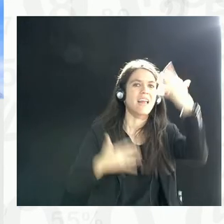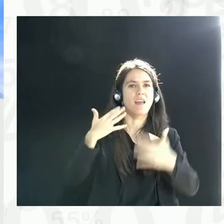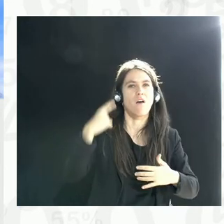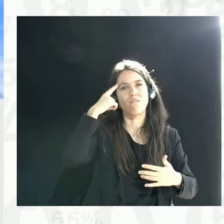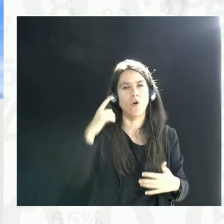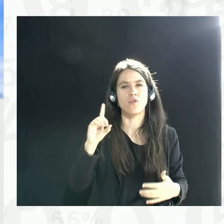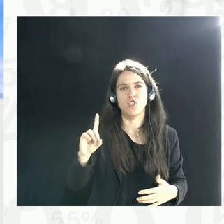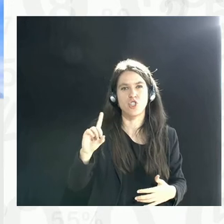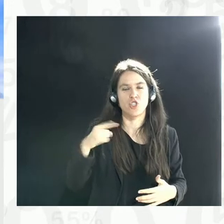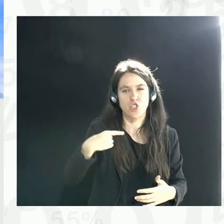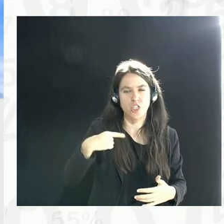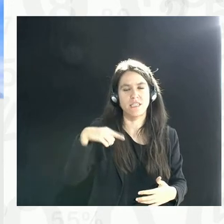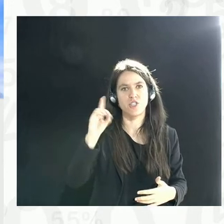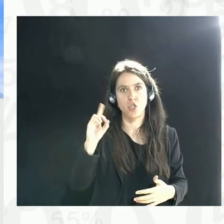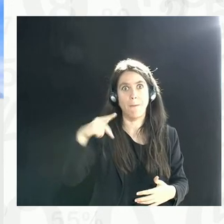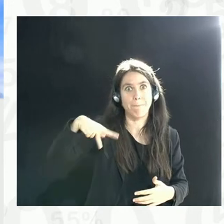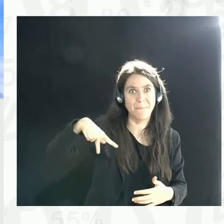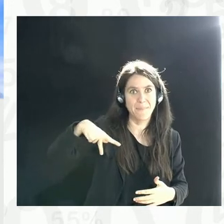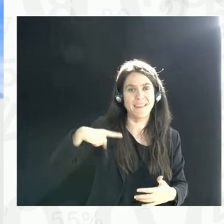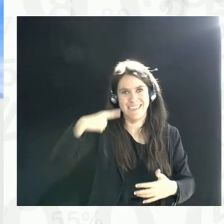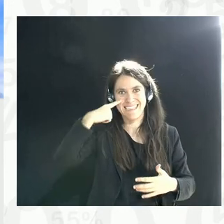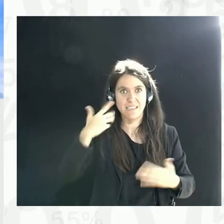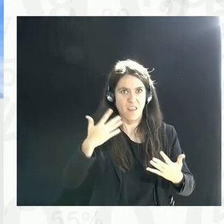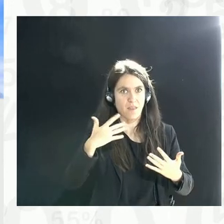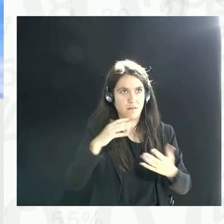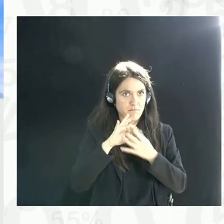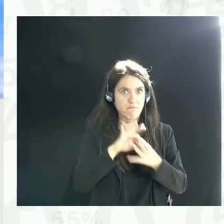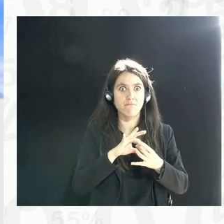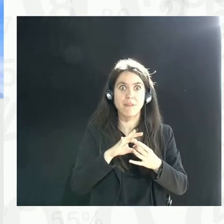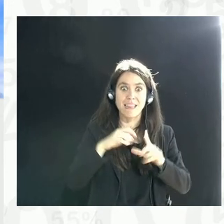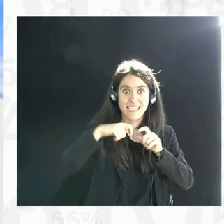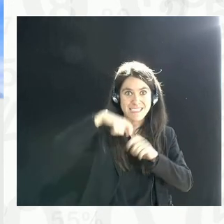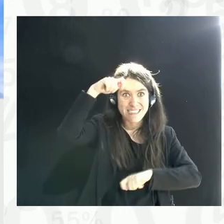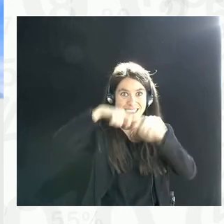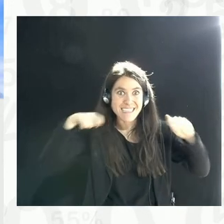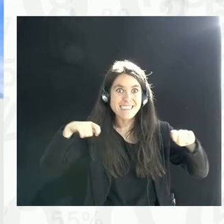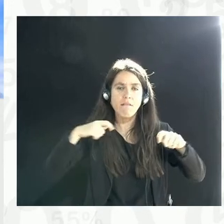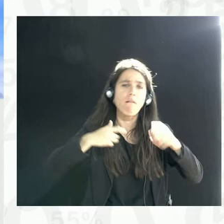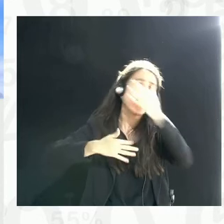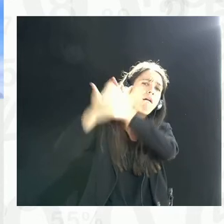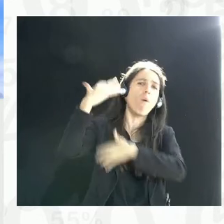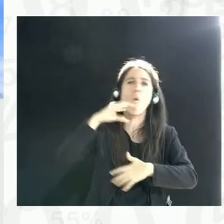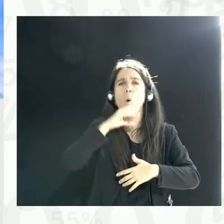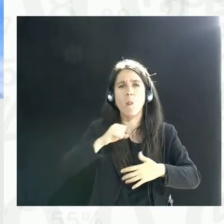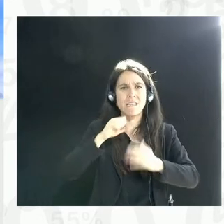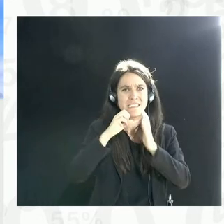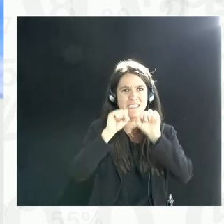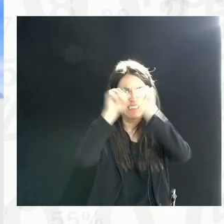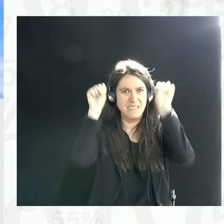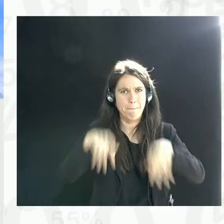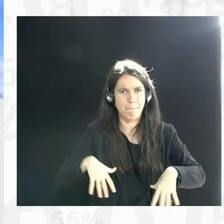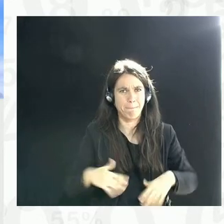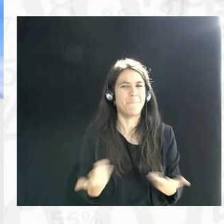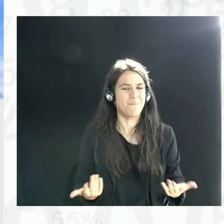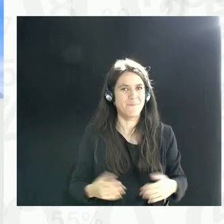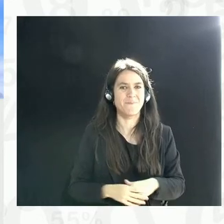methodology also developed in order to respond to the Great Depression. And so, my analogy here